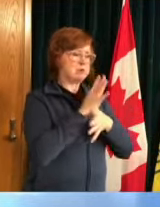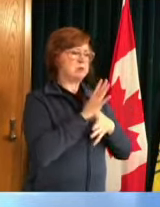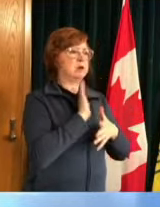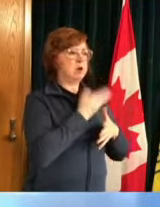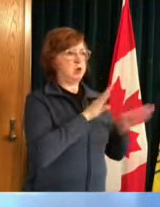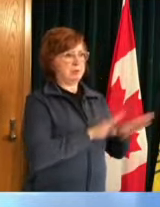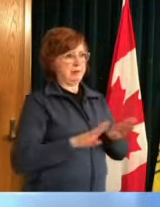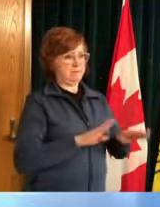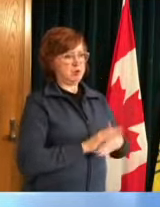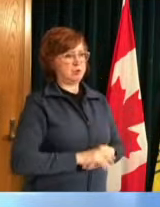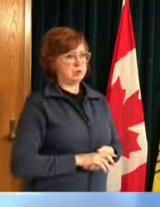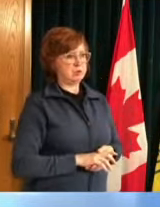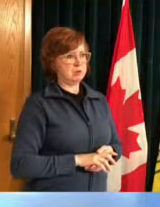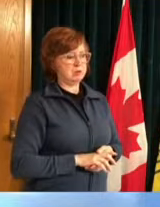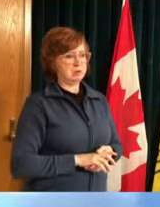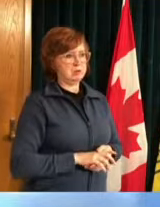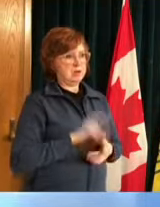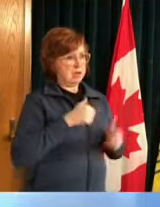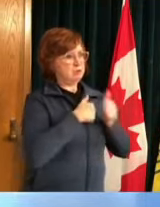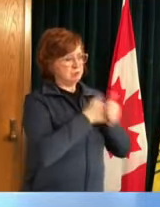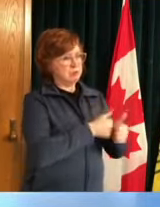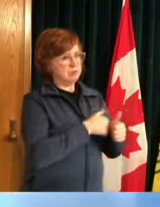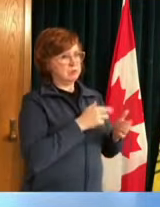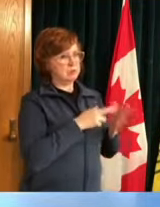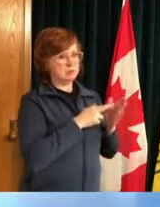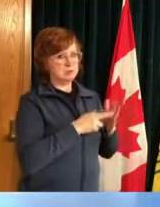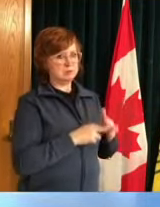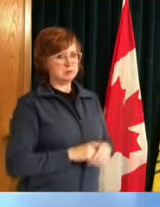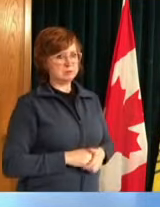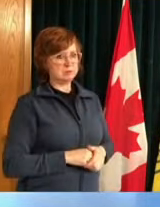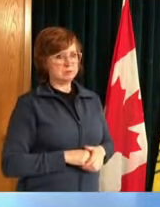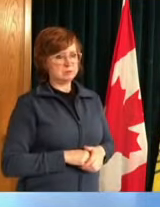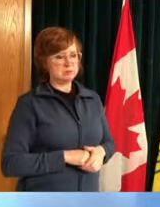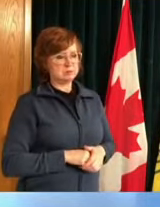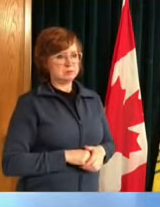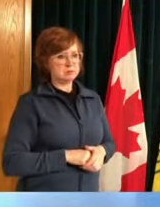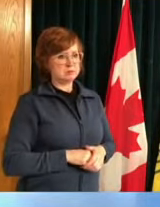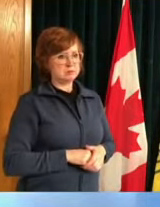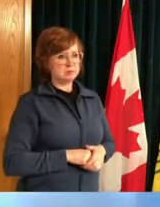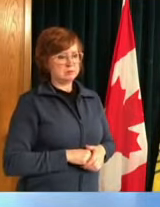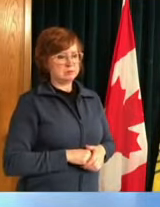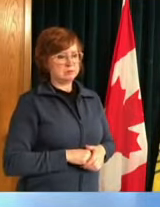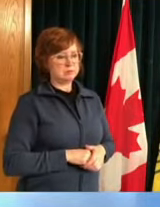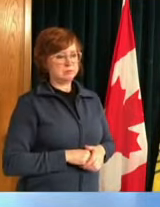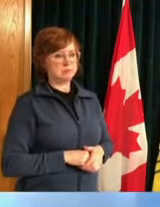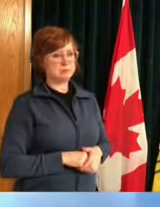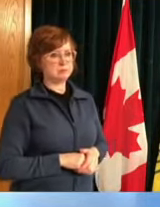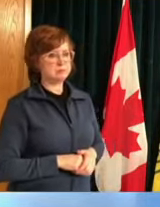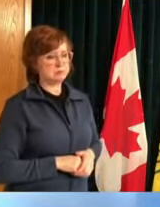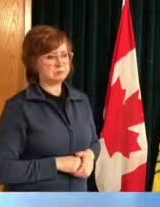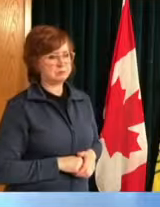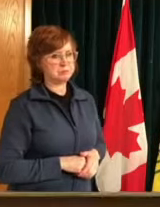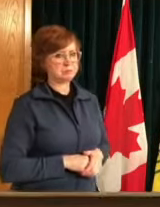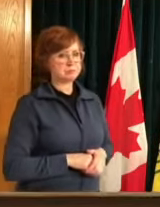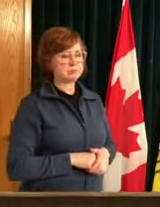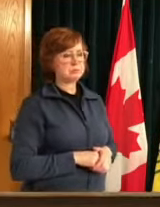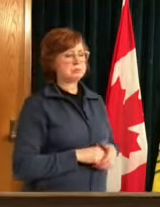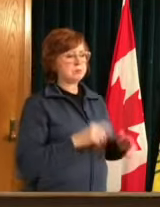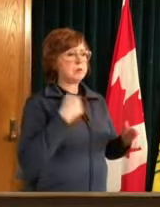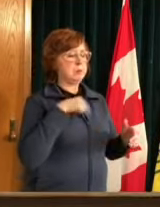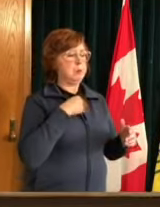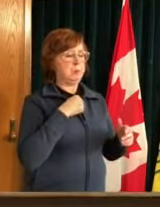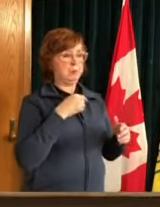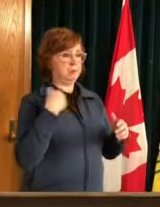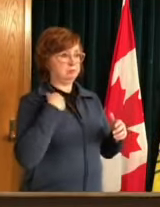that we are facing weights of concern but we are facing them and we need to deal with them i